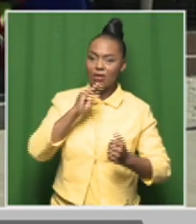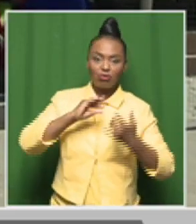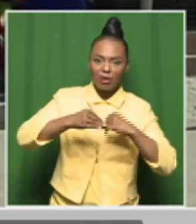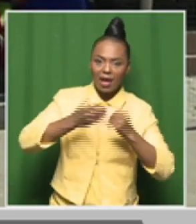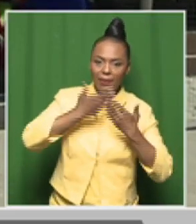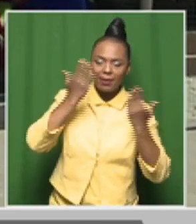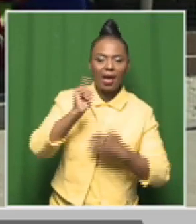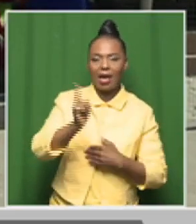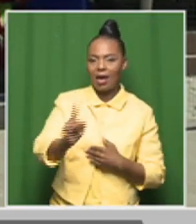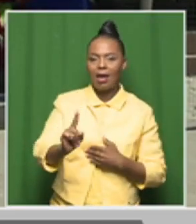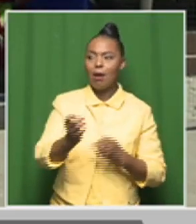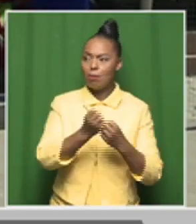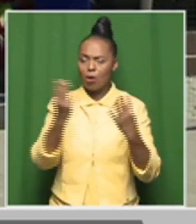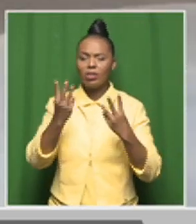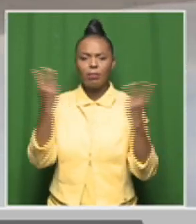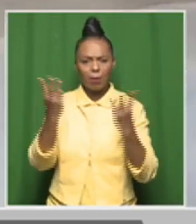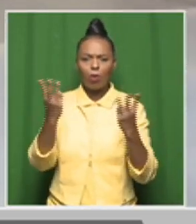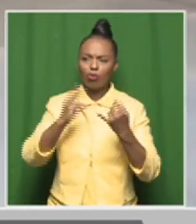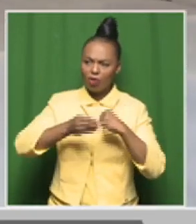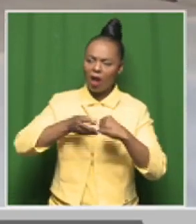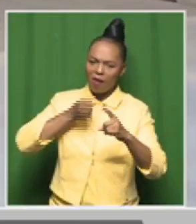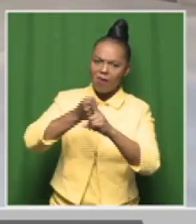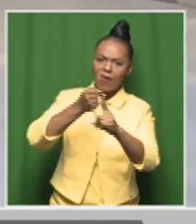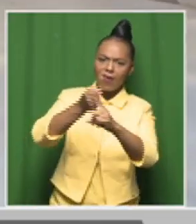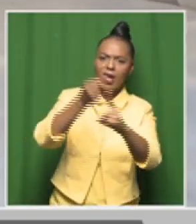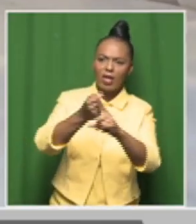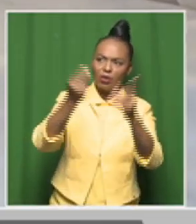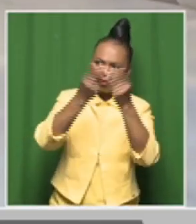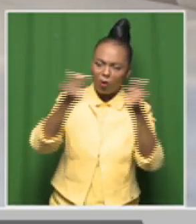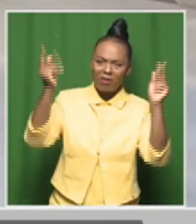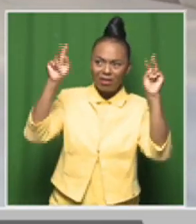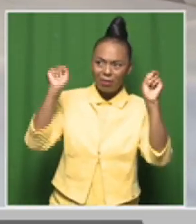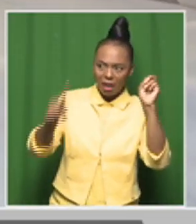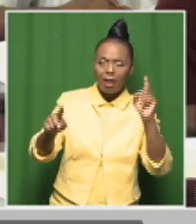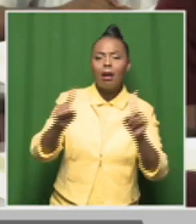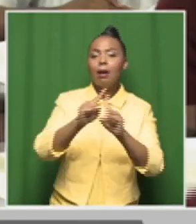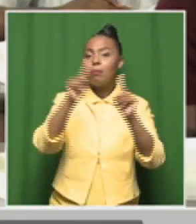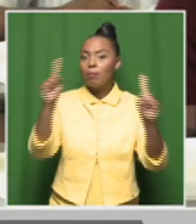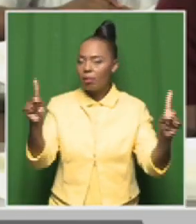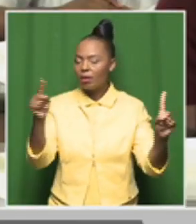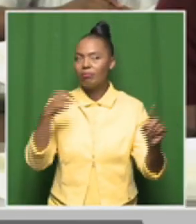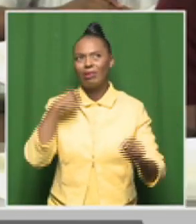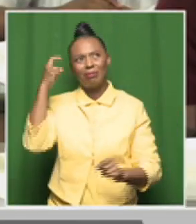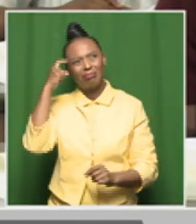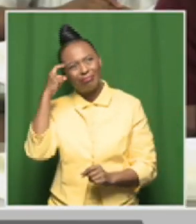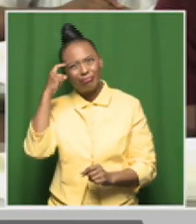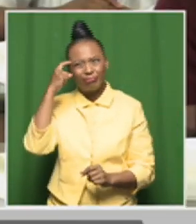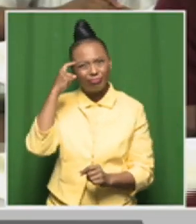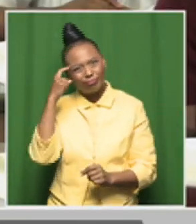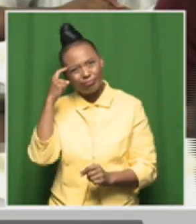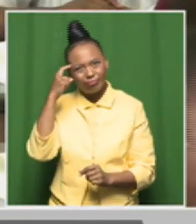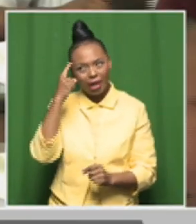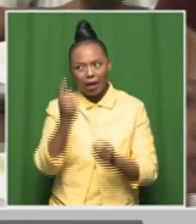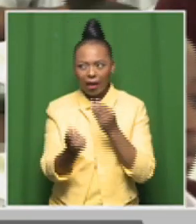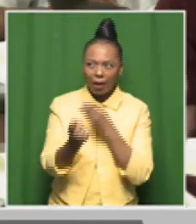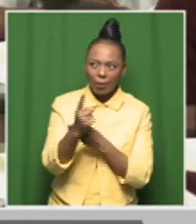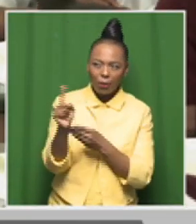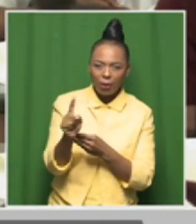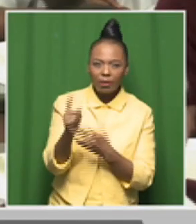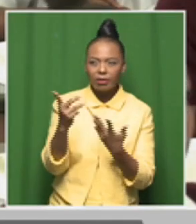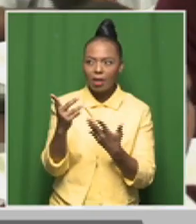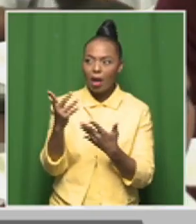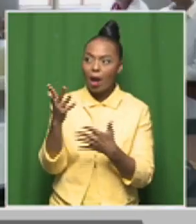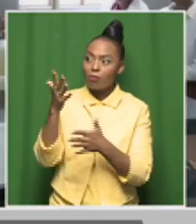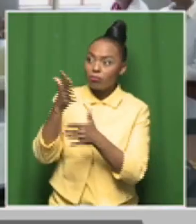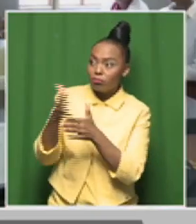putting a lot of effort into trying to resolve it. But I think what has happened is that it's not a coordinated effort